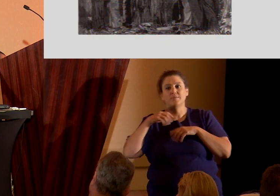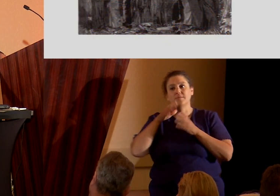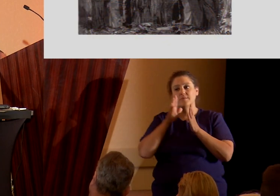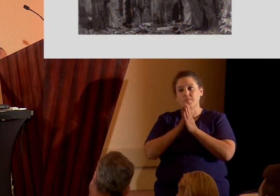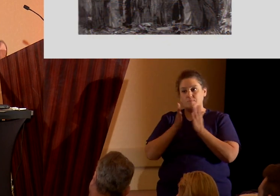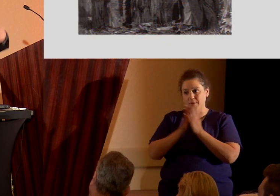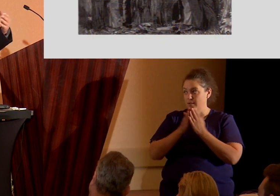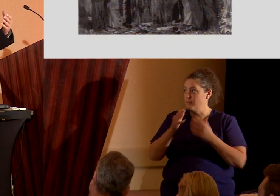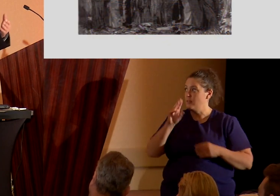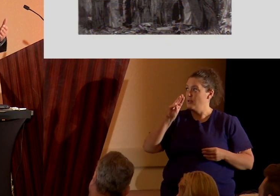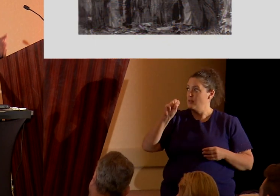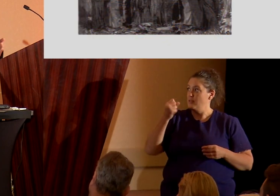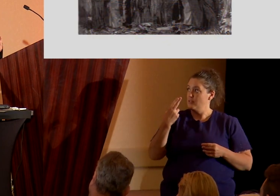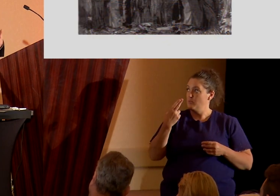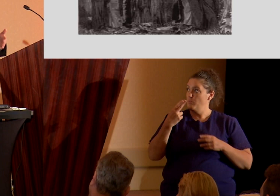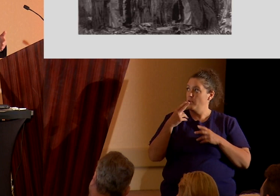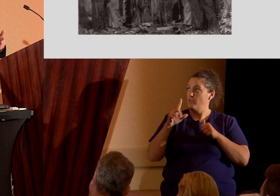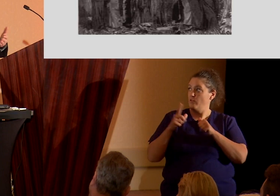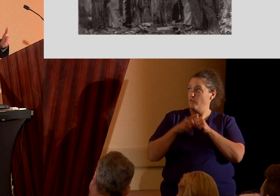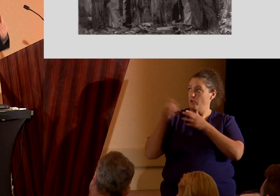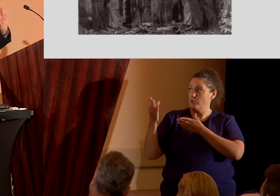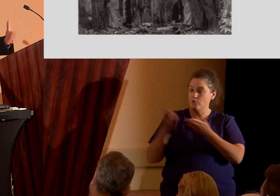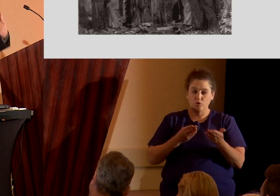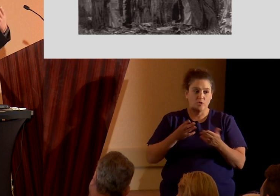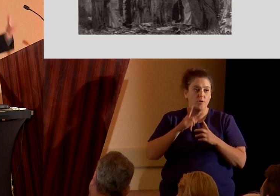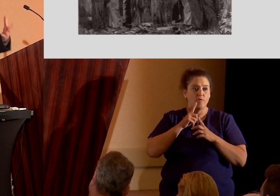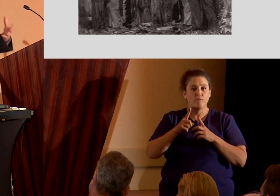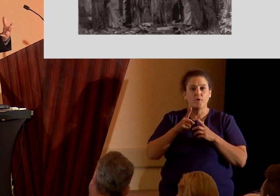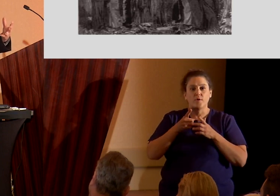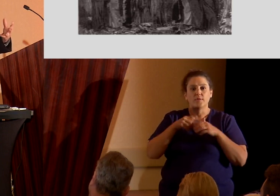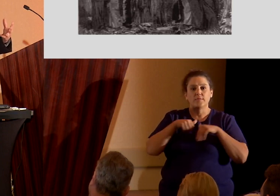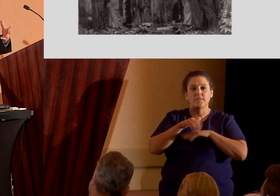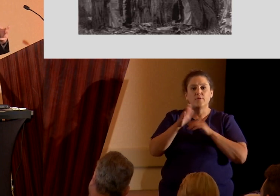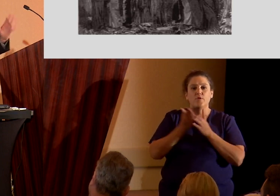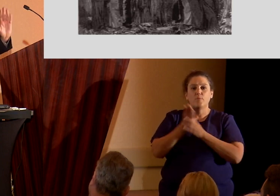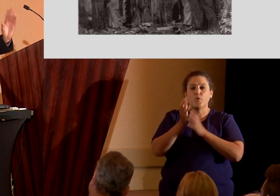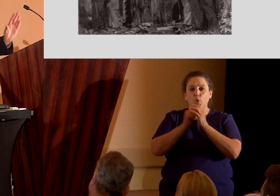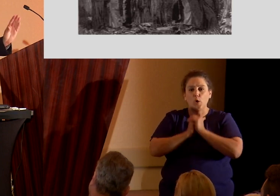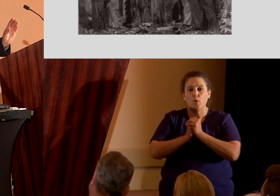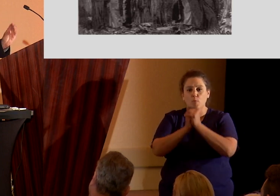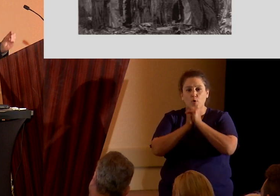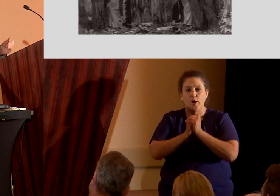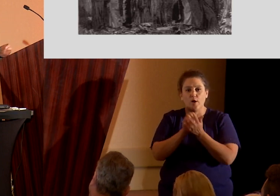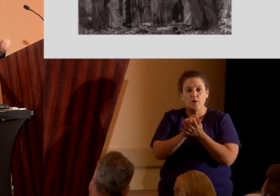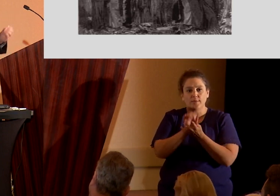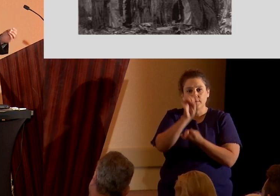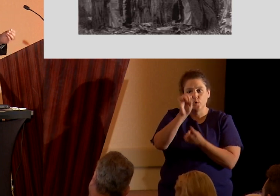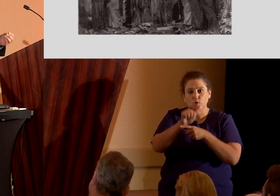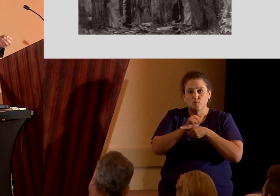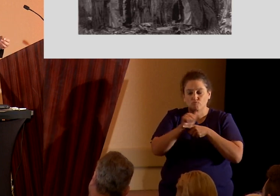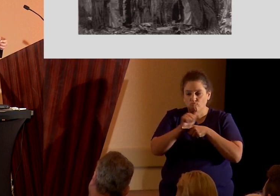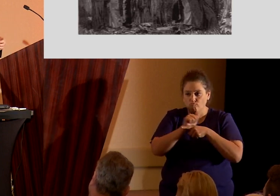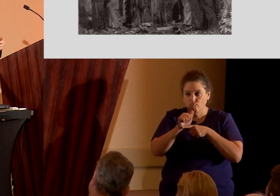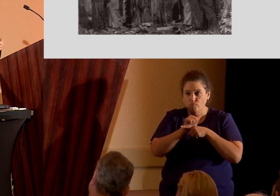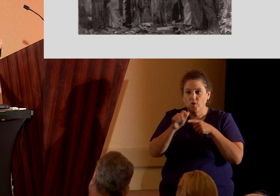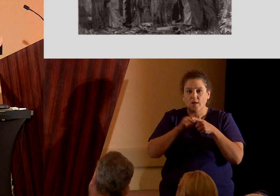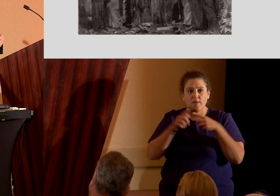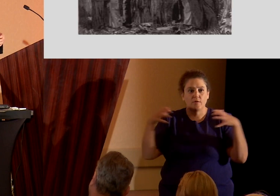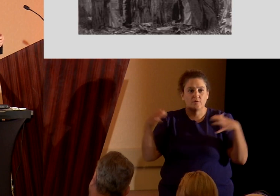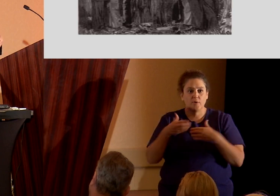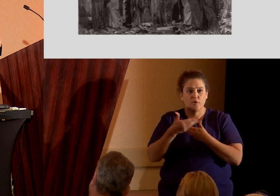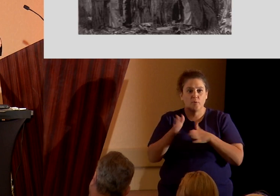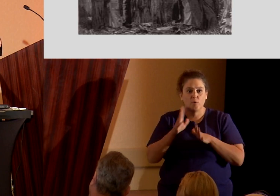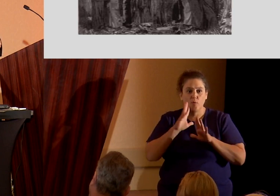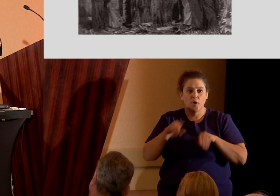taken them and set them to continual prayer and other spiritual exercises, whatever that means, and then assembled them in a room and